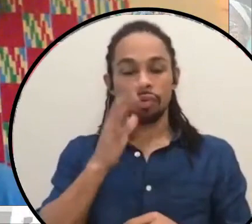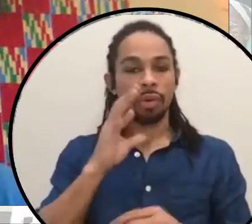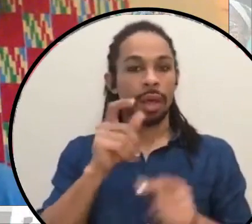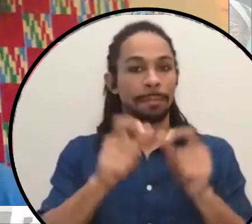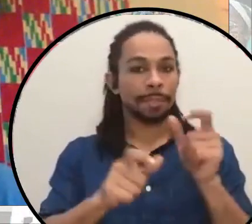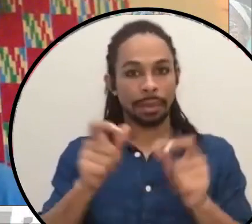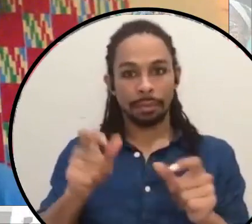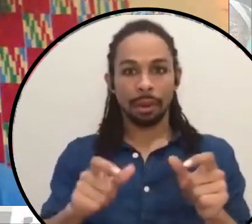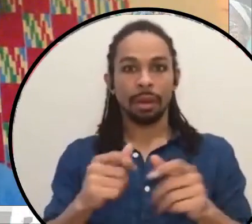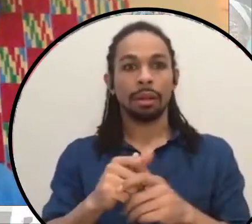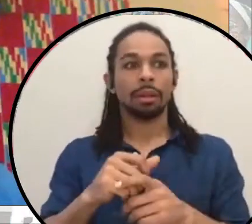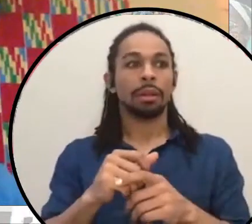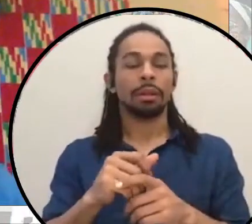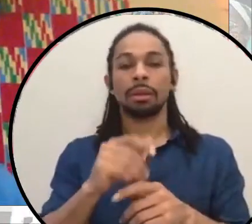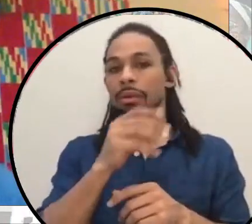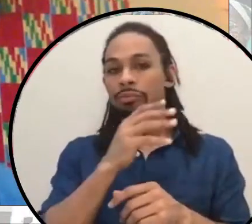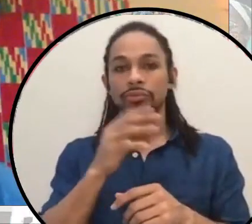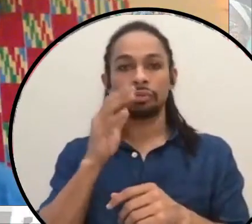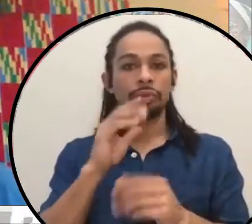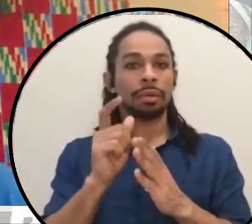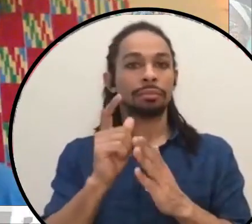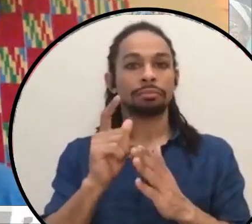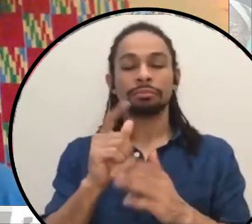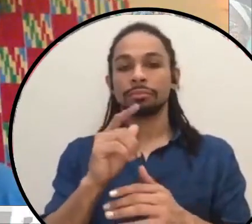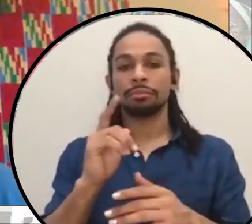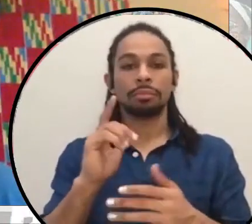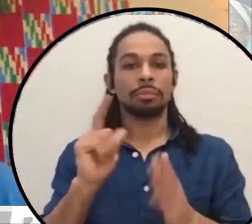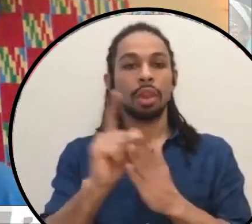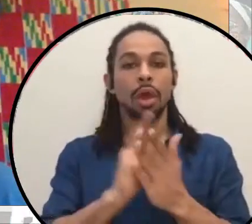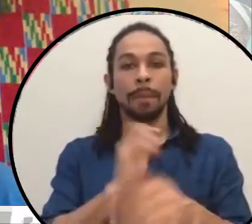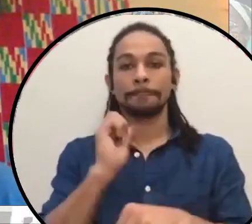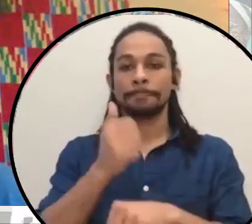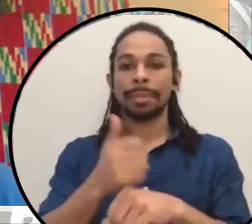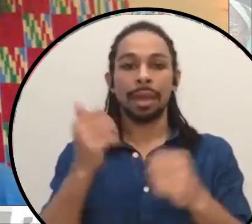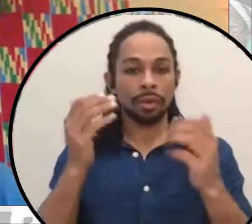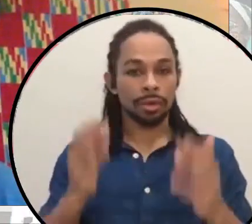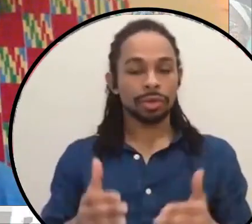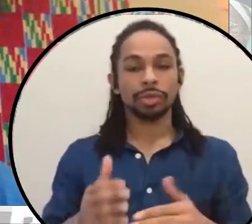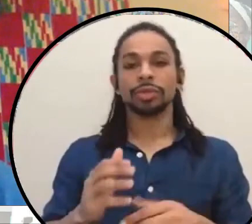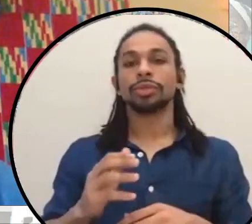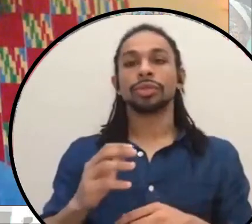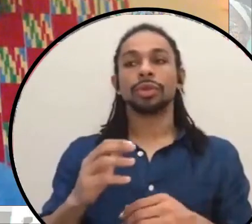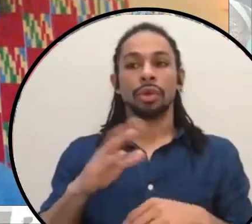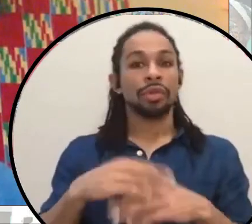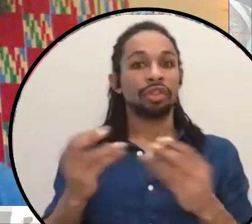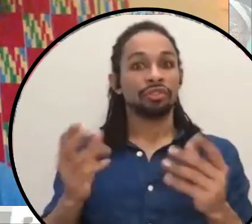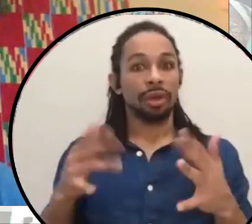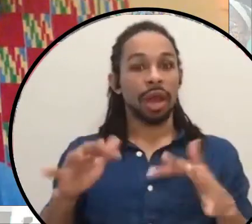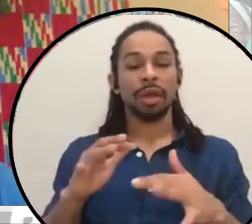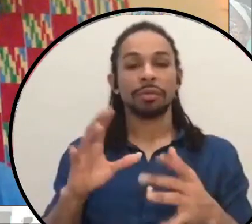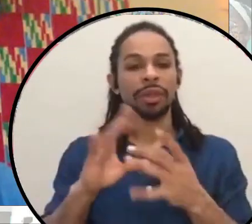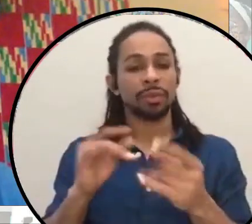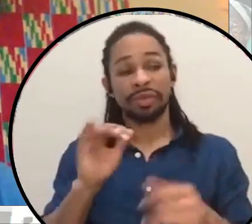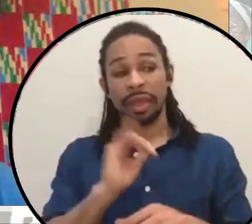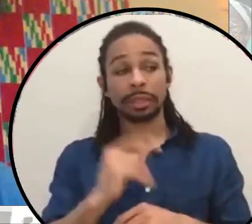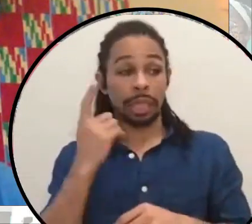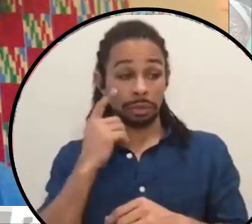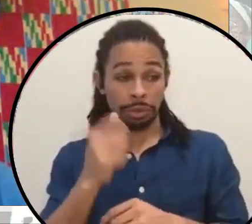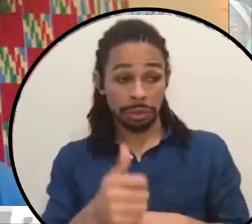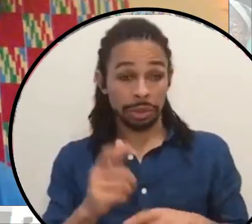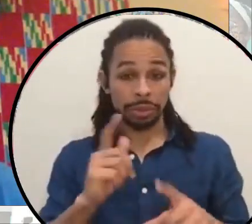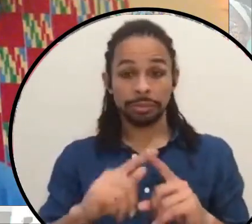rural legislators and rural folks on the ground, we're like, you know, that sounds good, but we don't even have, you know,